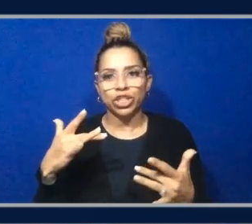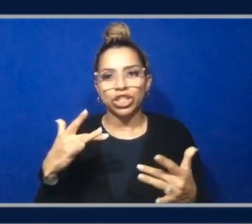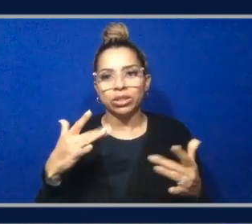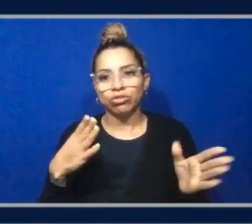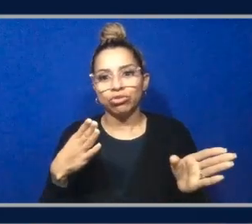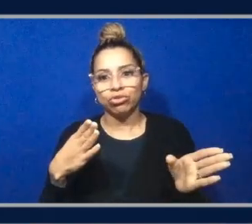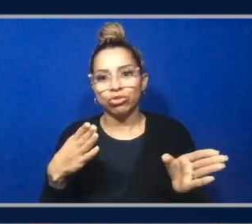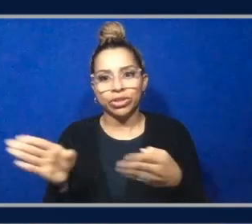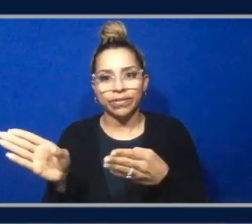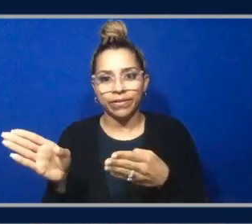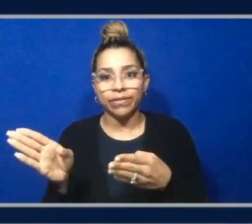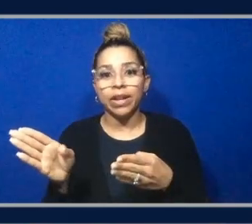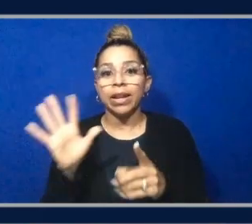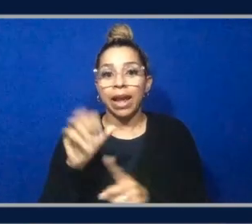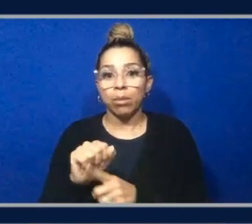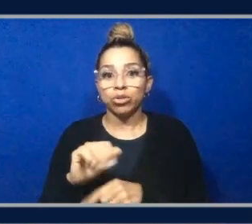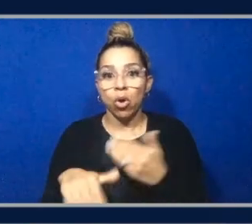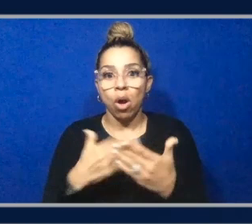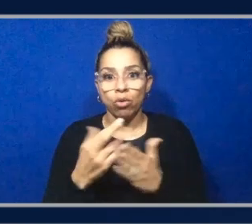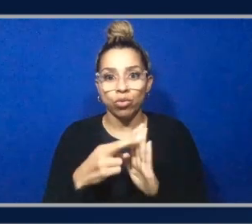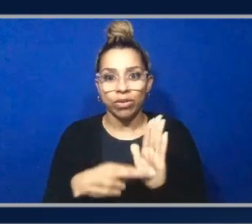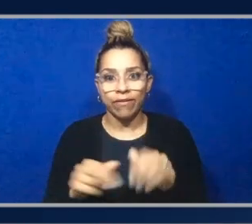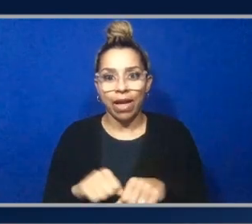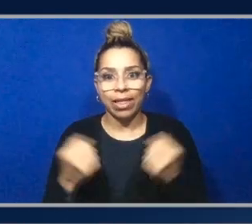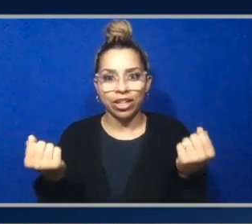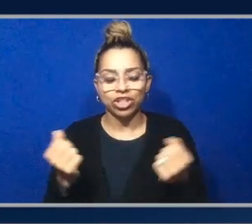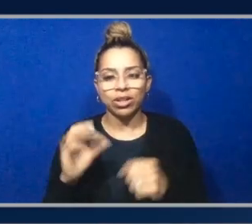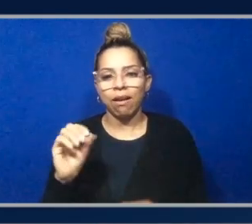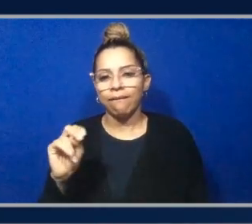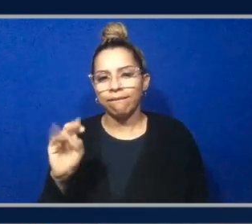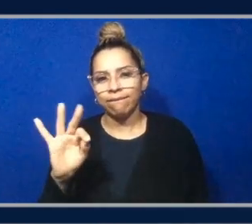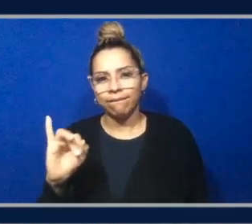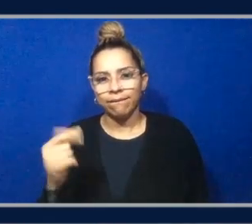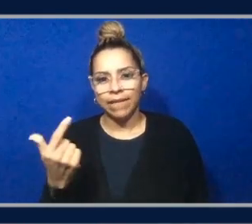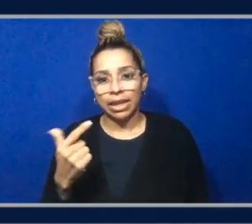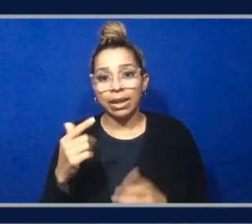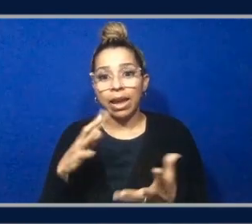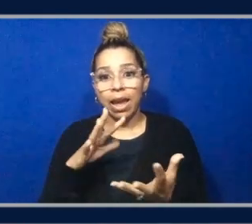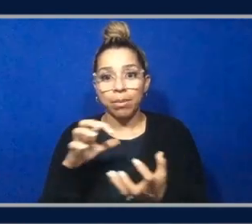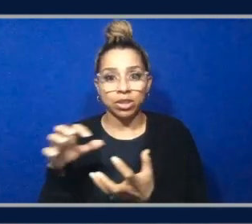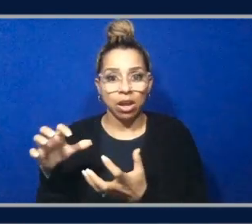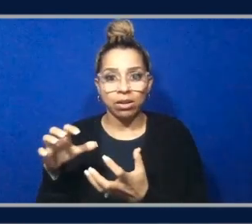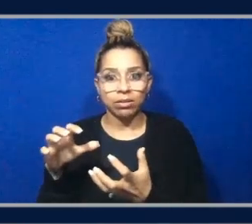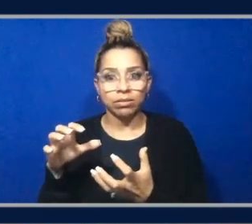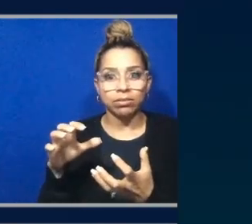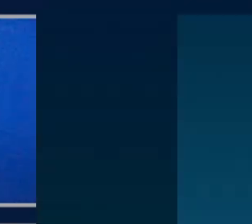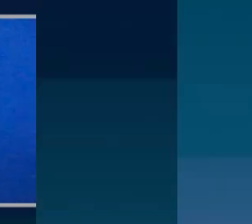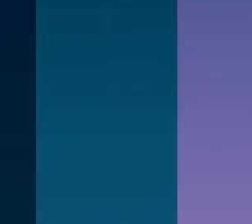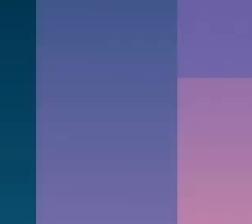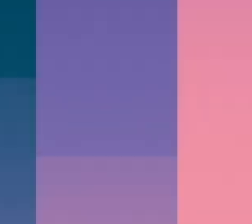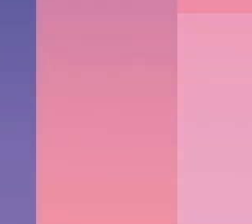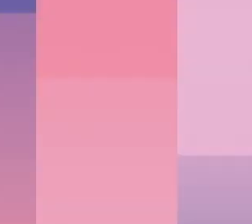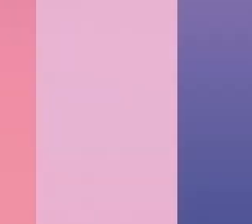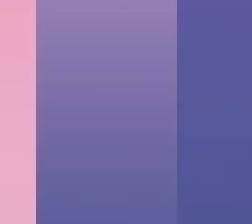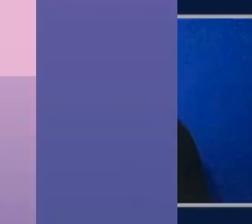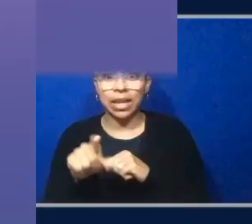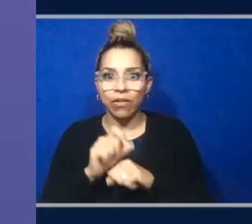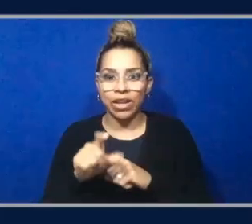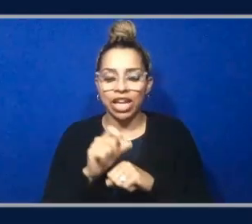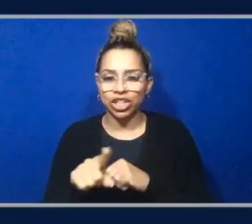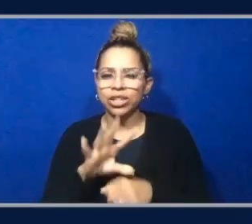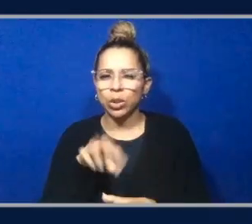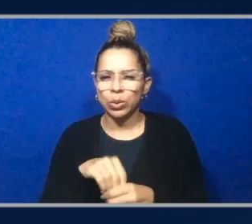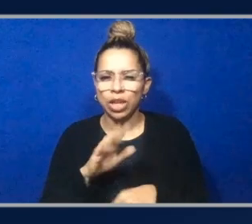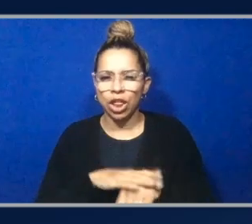Amazon CloudWatch to send notifications. This one also includes alerts. It does also say alerts. I like that one. I'm going to, but let's, let's kind of